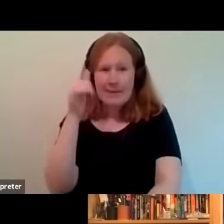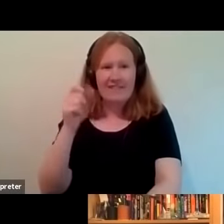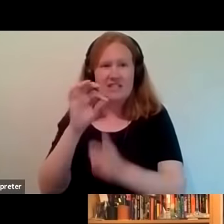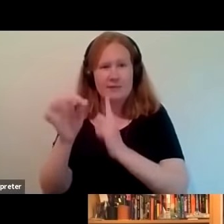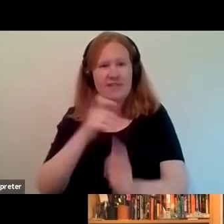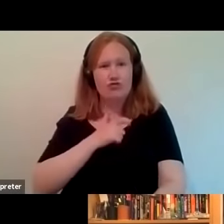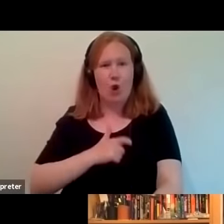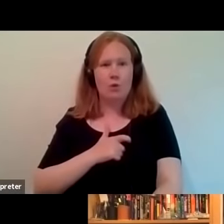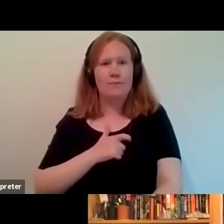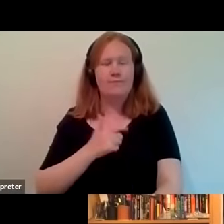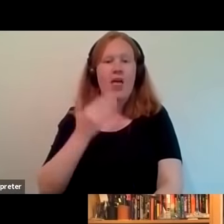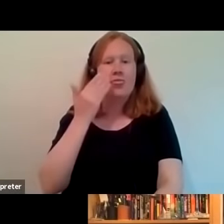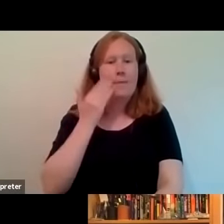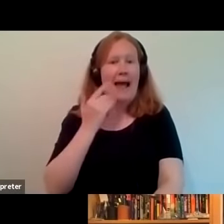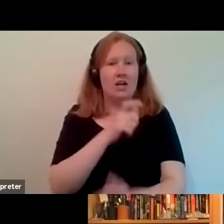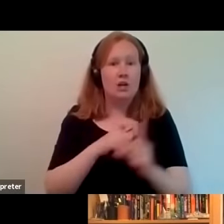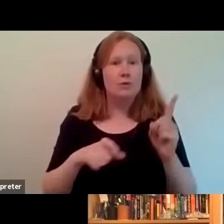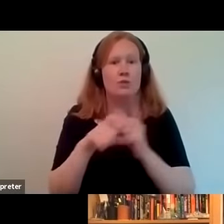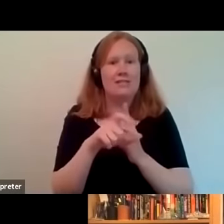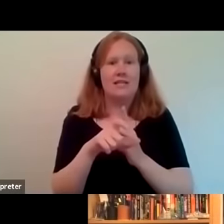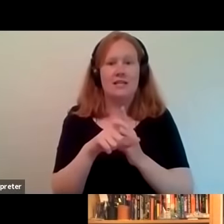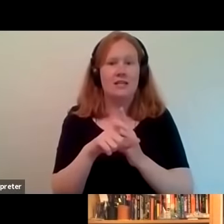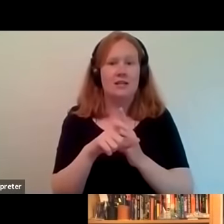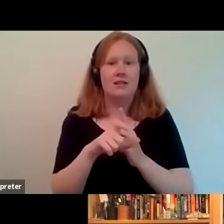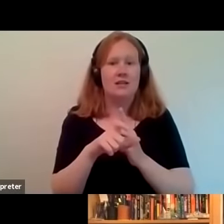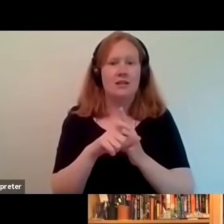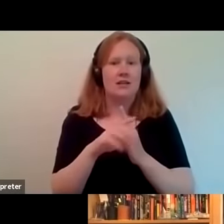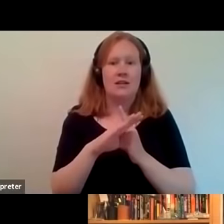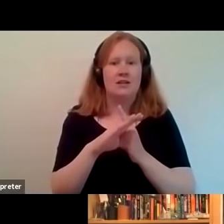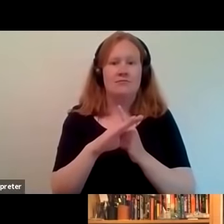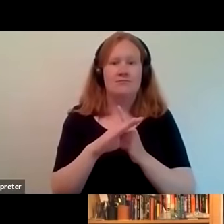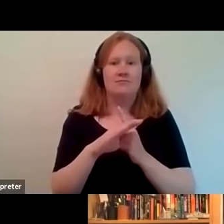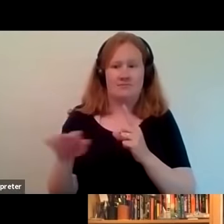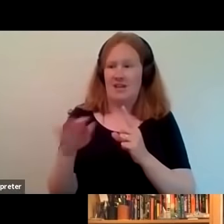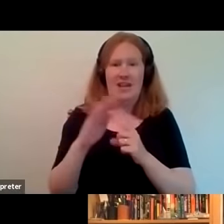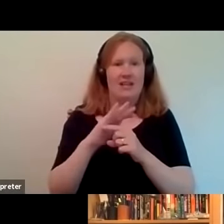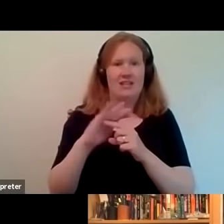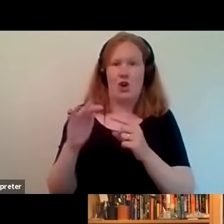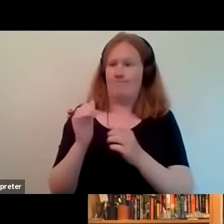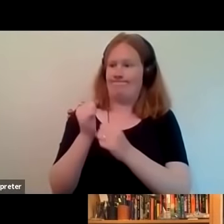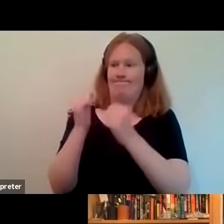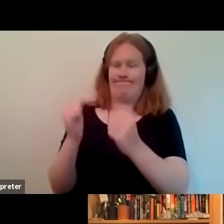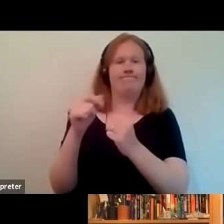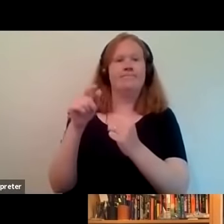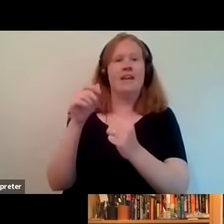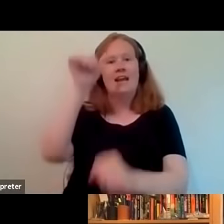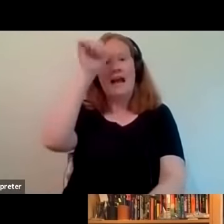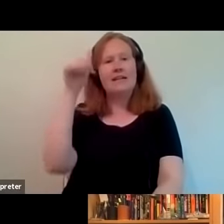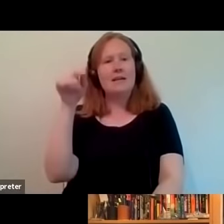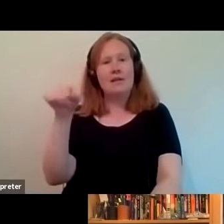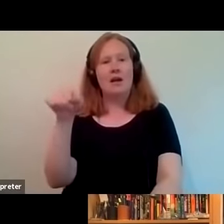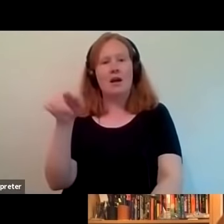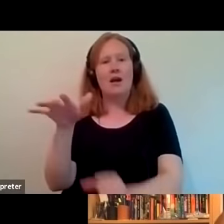the black community has not been in that position in academia to drive that